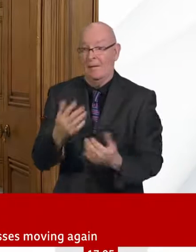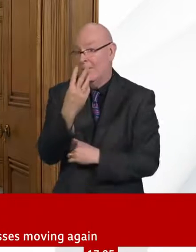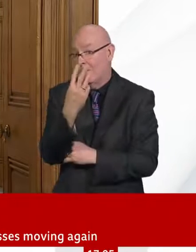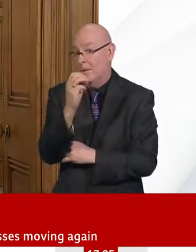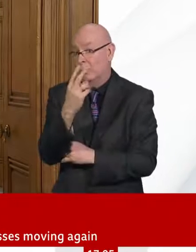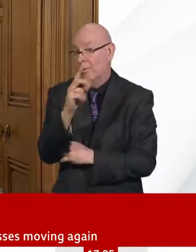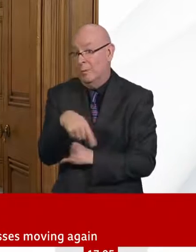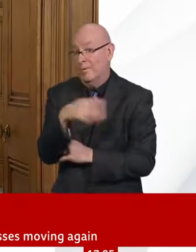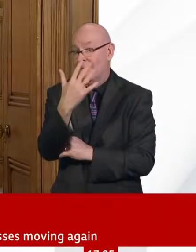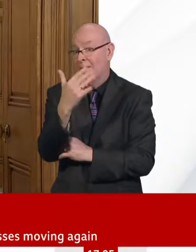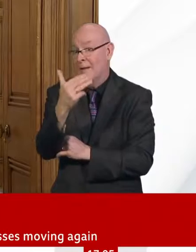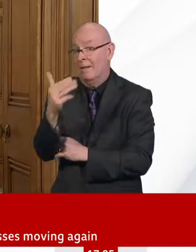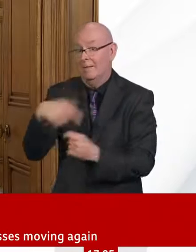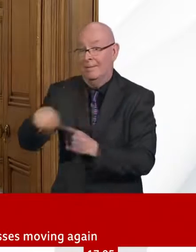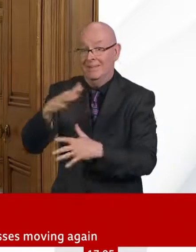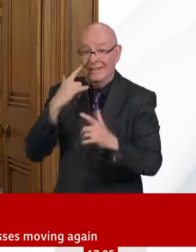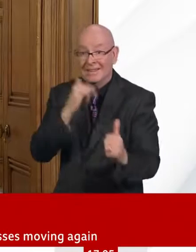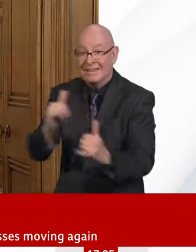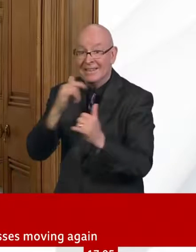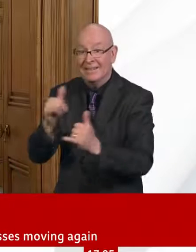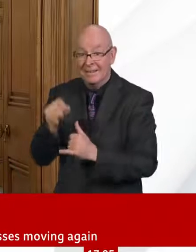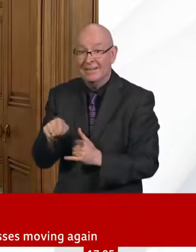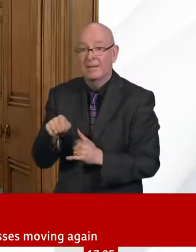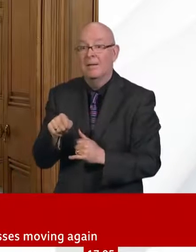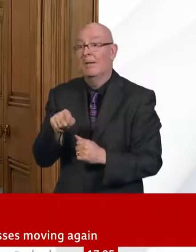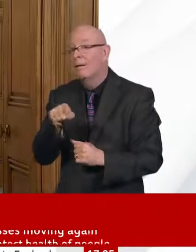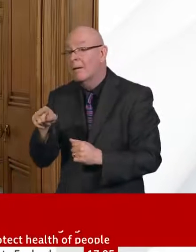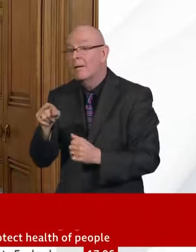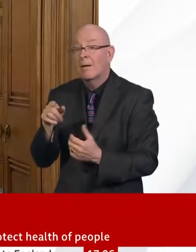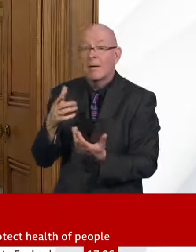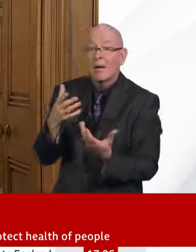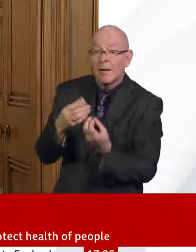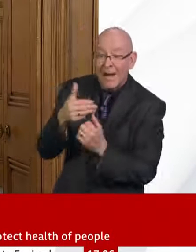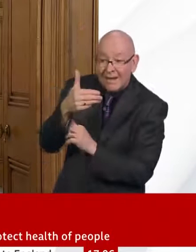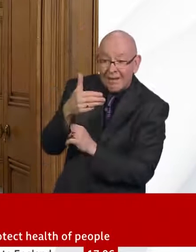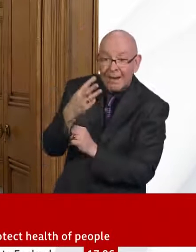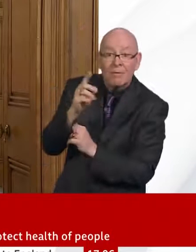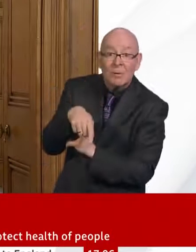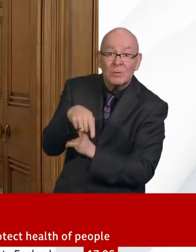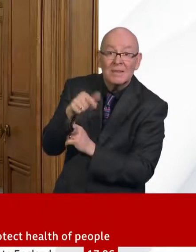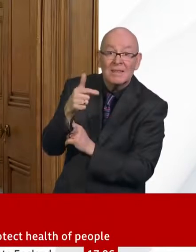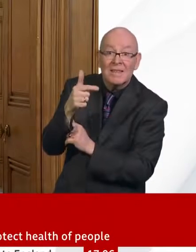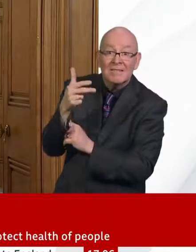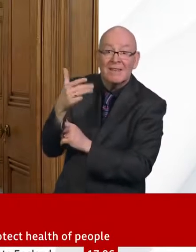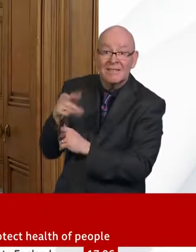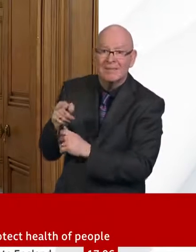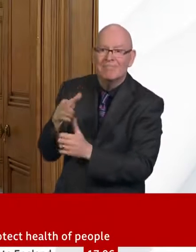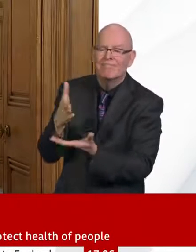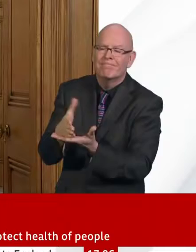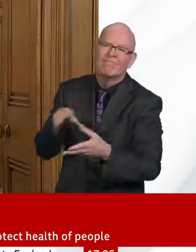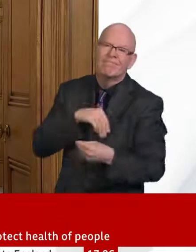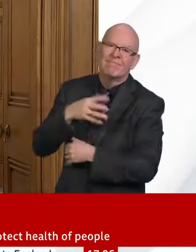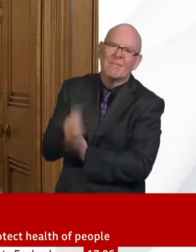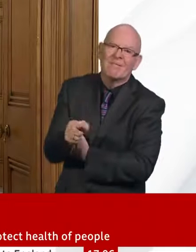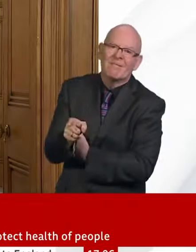Sadly, of those in hospital, 12,107 people have now died, an increase of